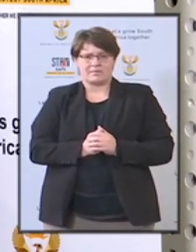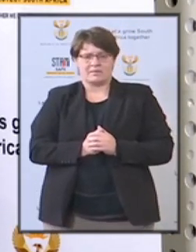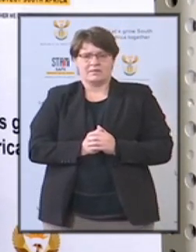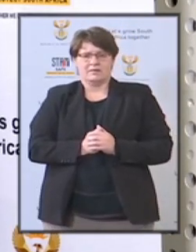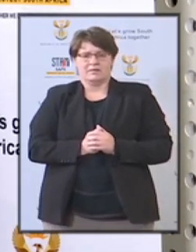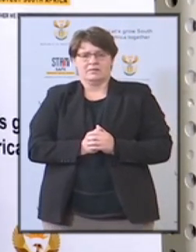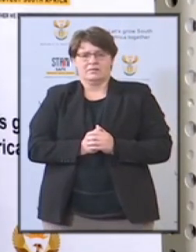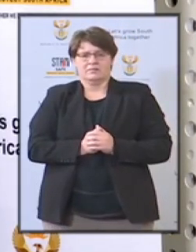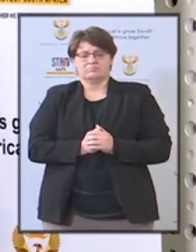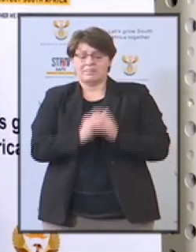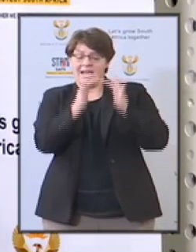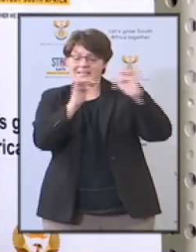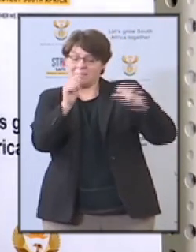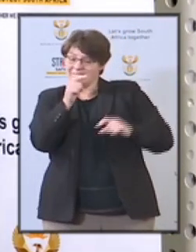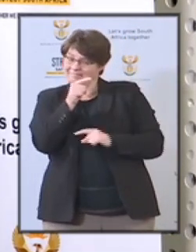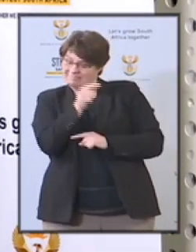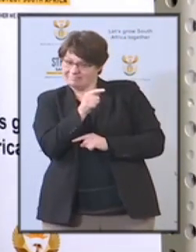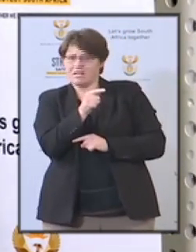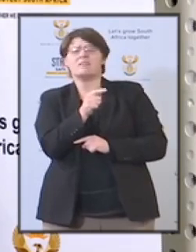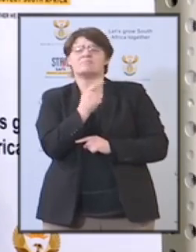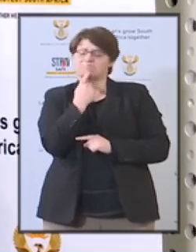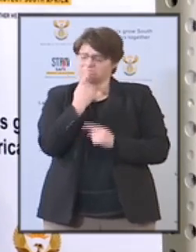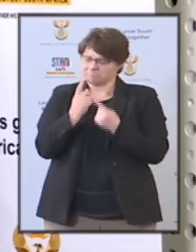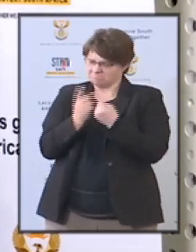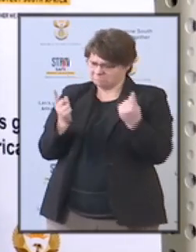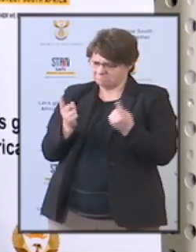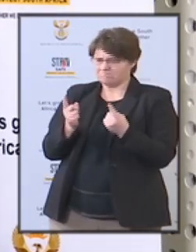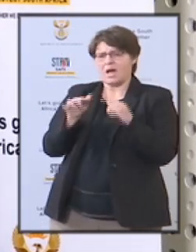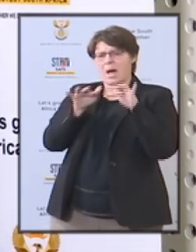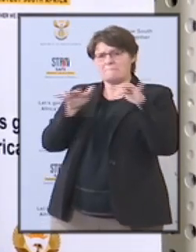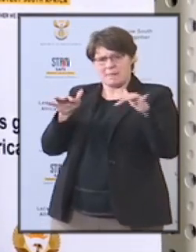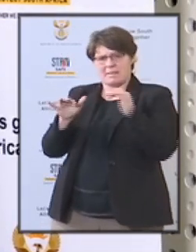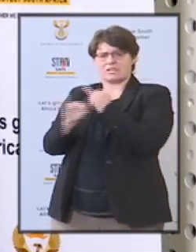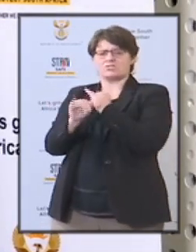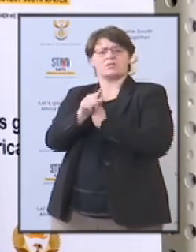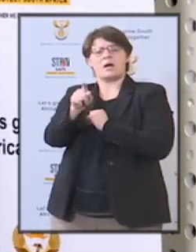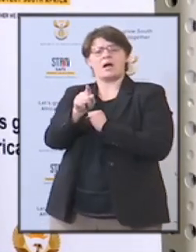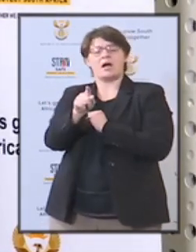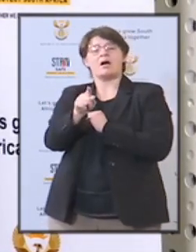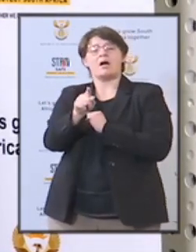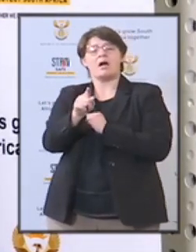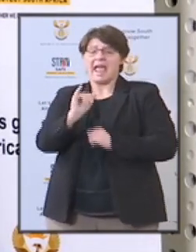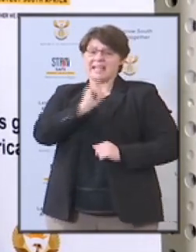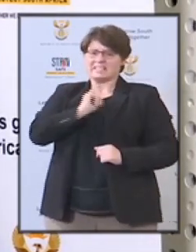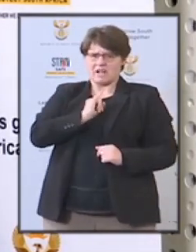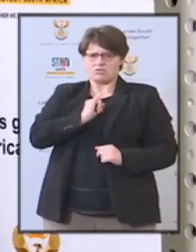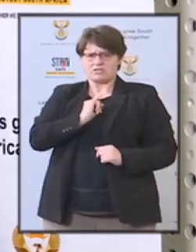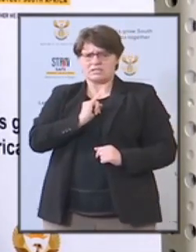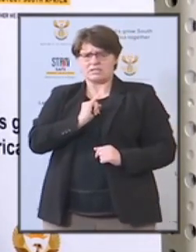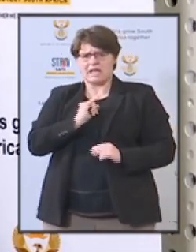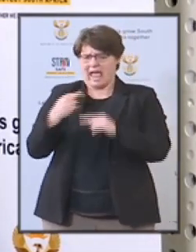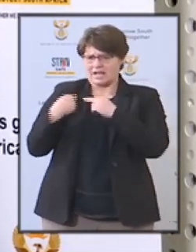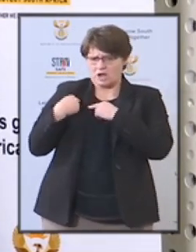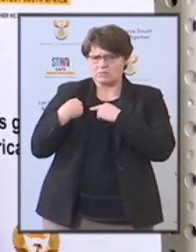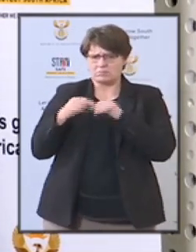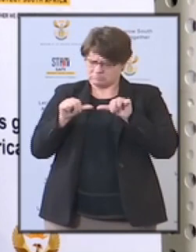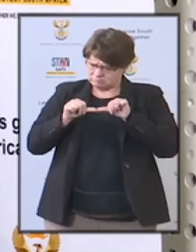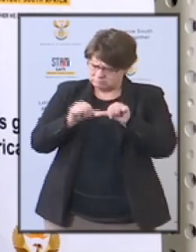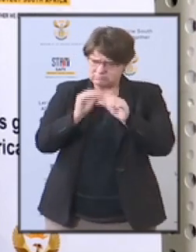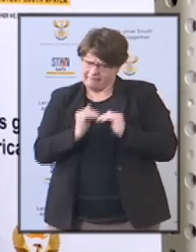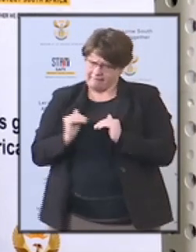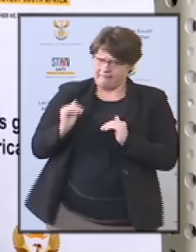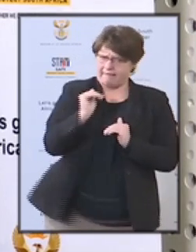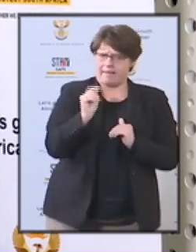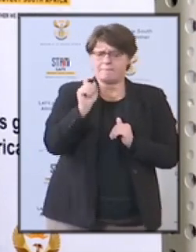Cabinet has called on all public institutions to uphold the highest standards of integrity and accountability and fulfill